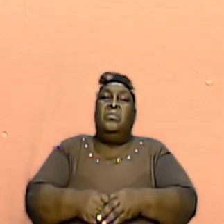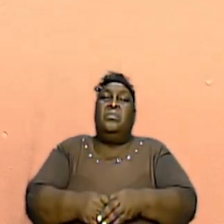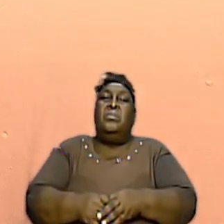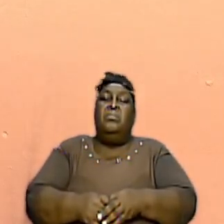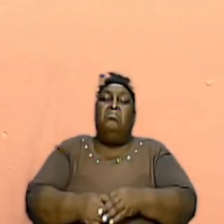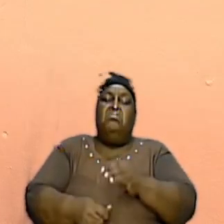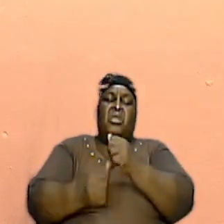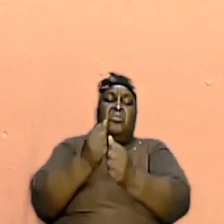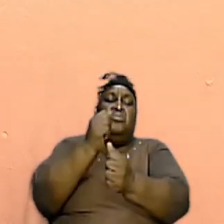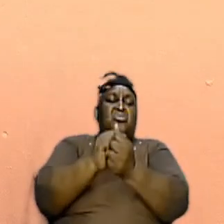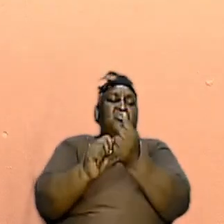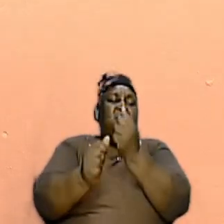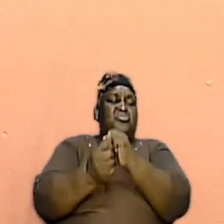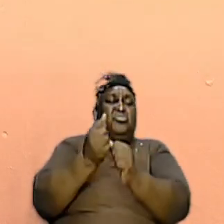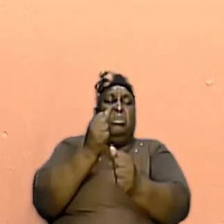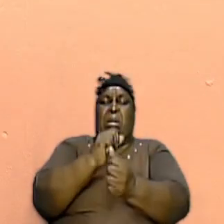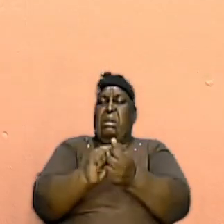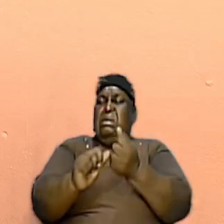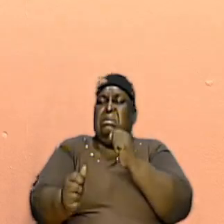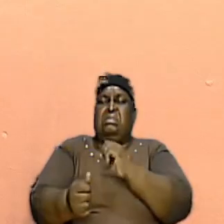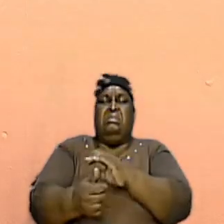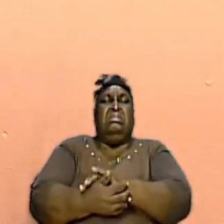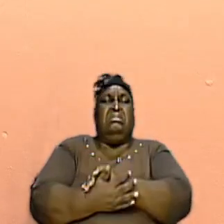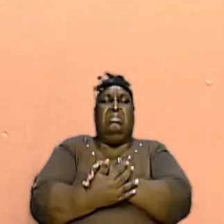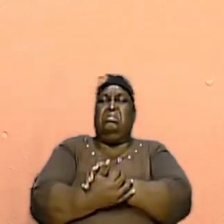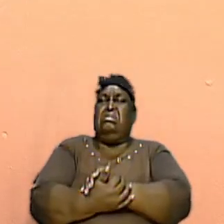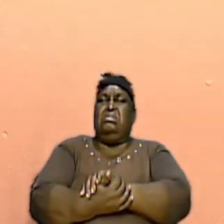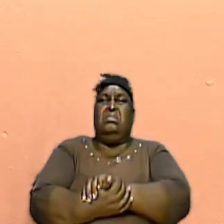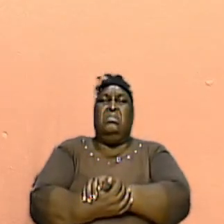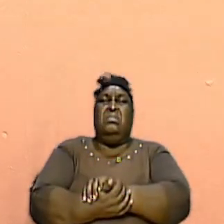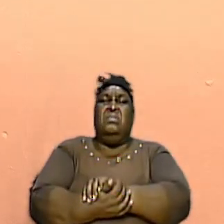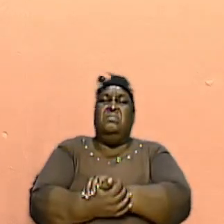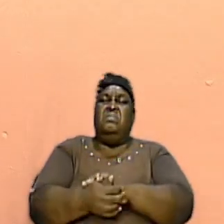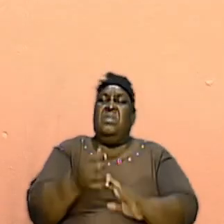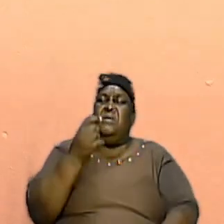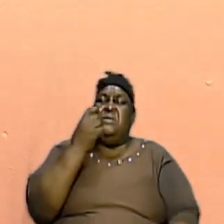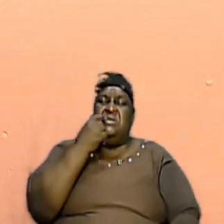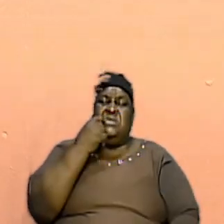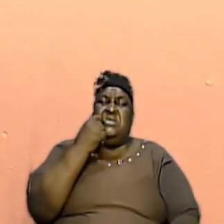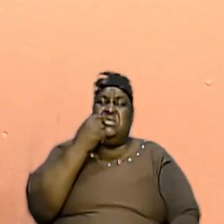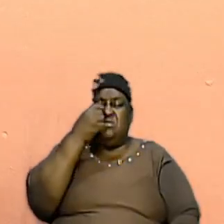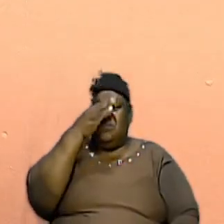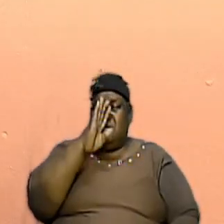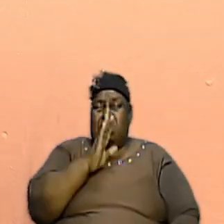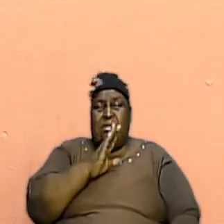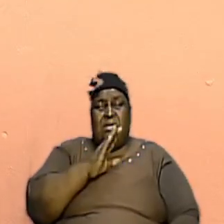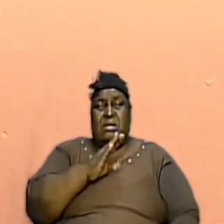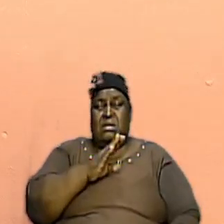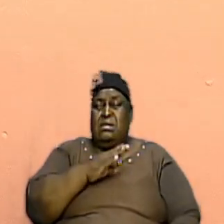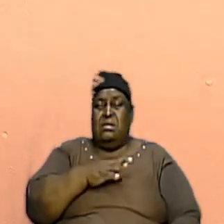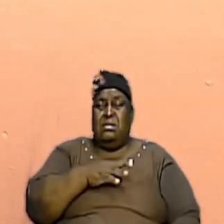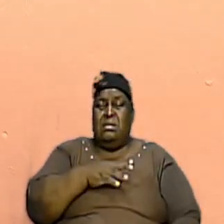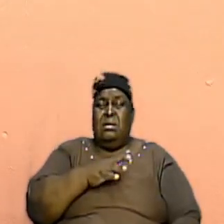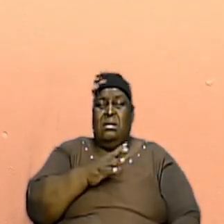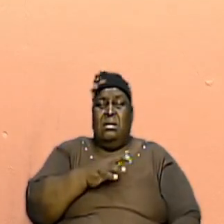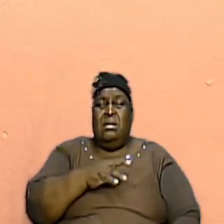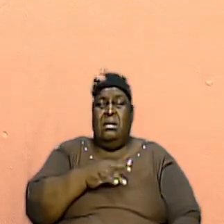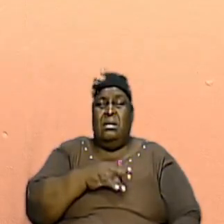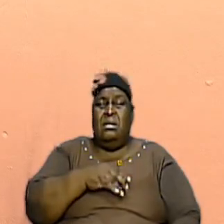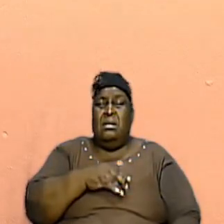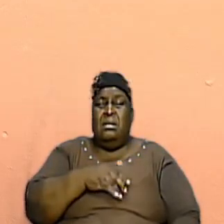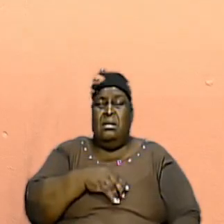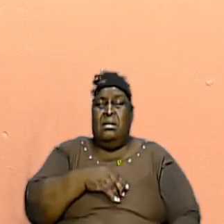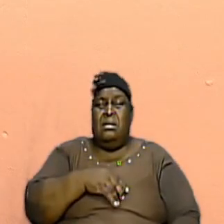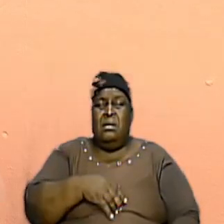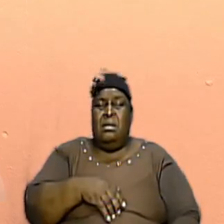destroyed and all of that I mean we see the seriousness of God there in the Old Testament but mark you